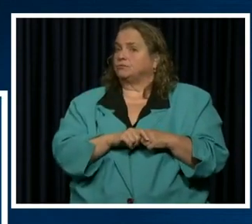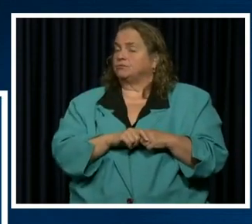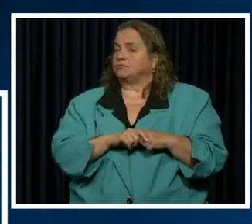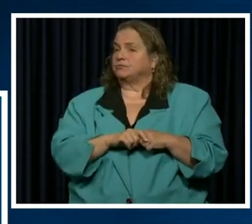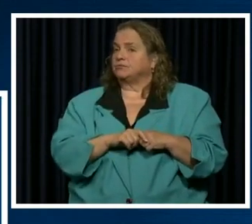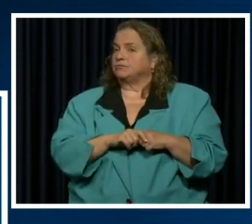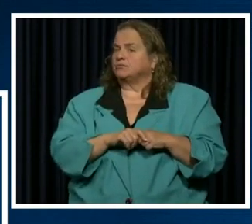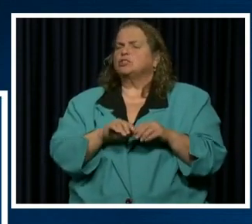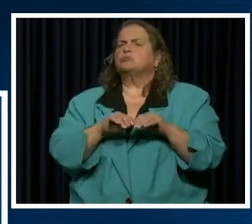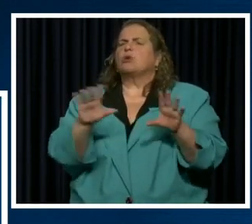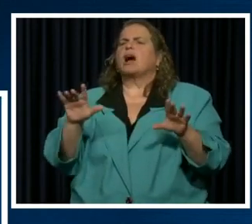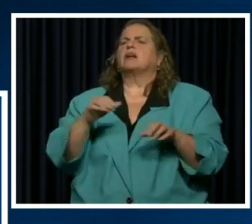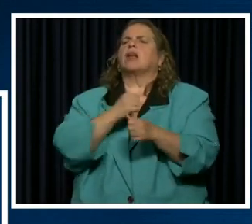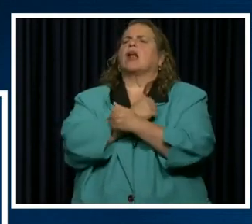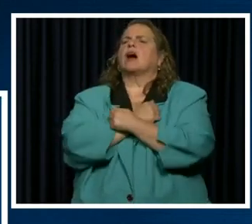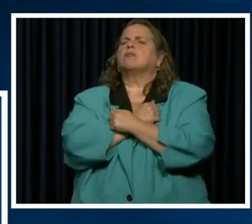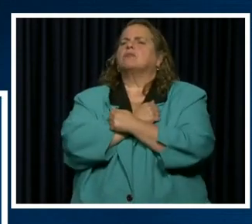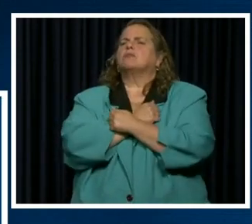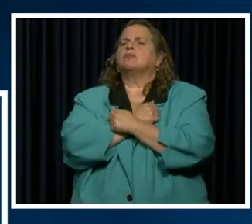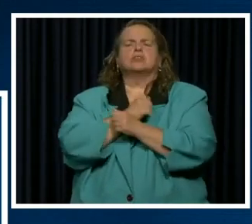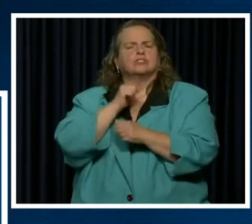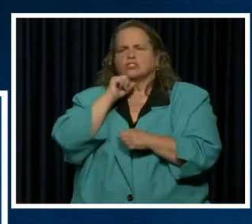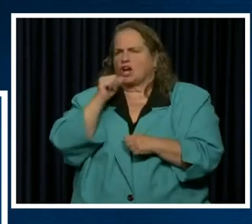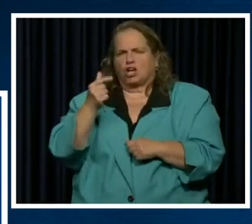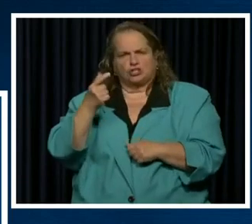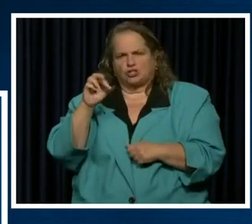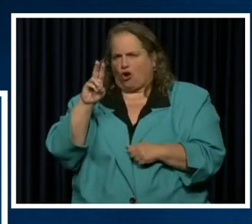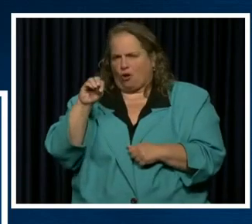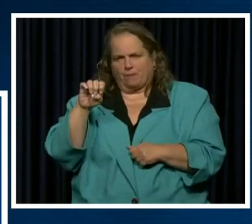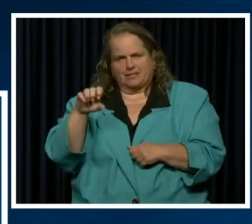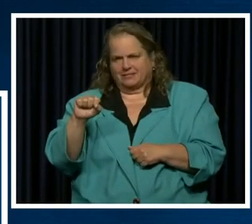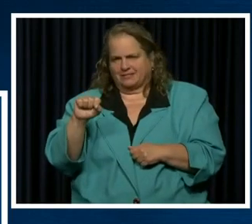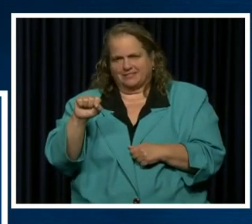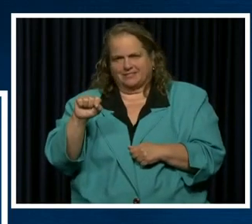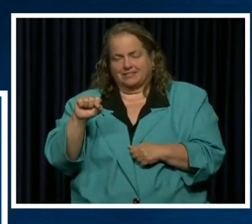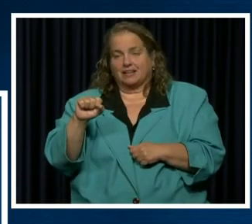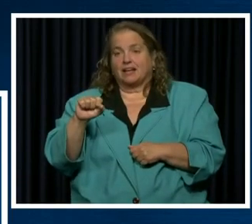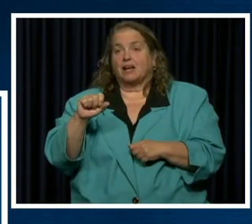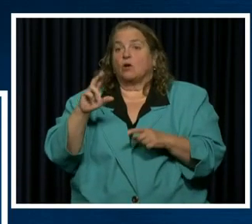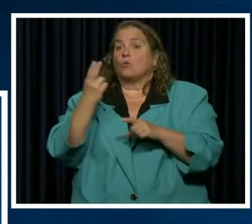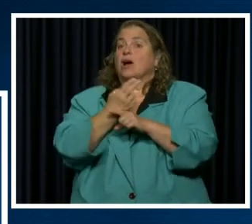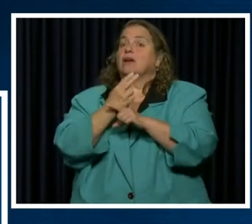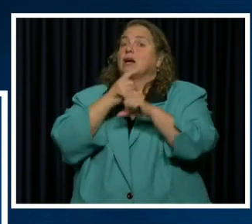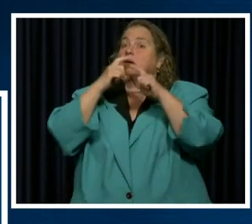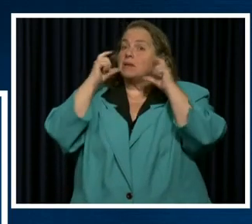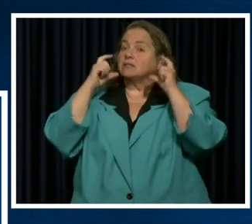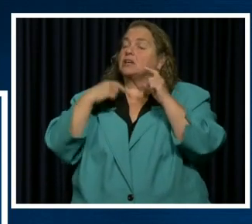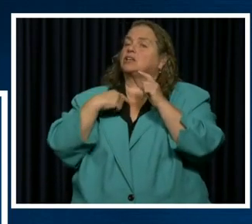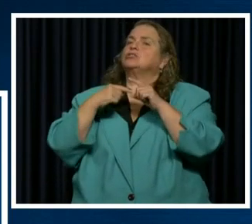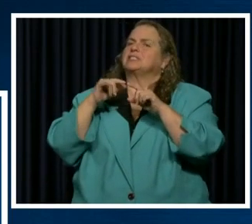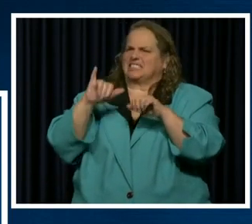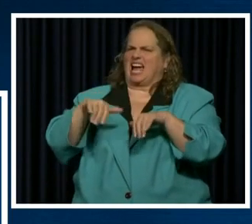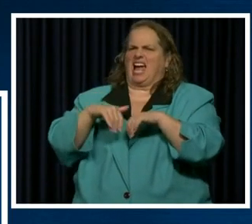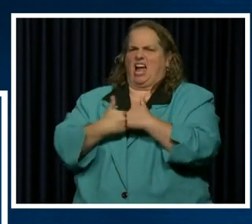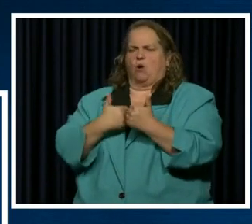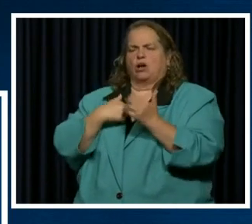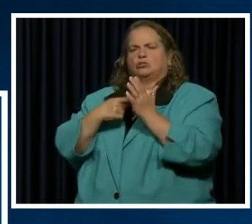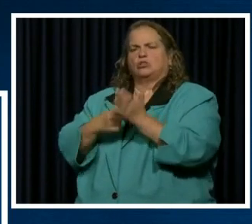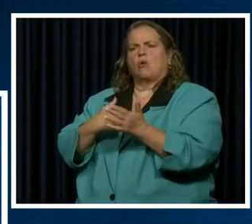Spread love, not germs. Wearing a mask is how I show I love my neighbors.